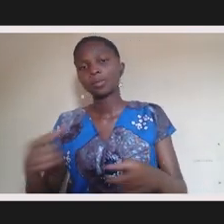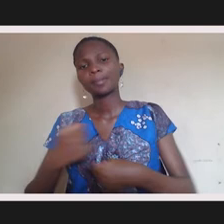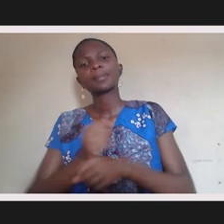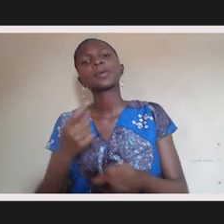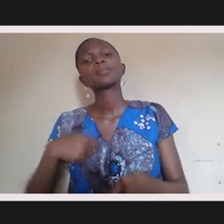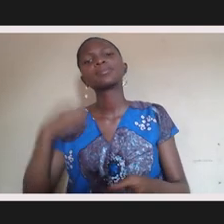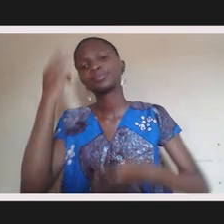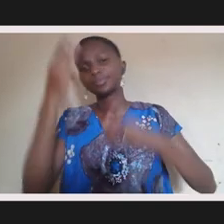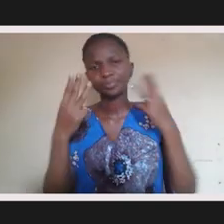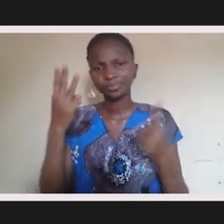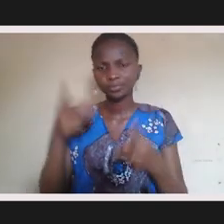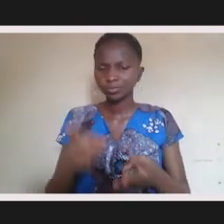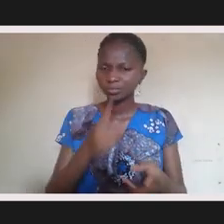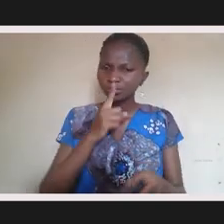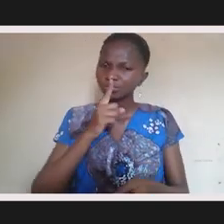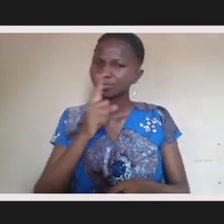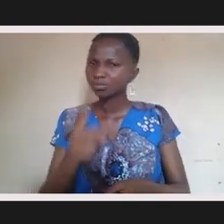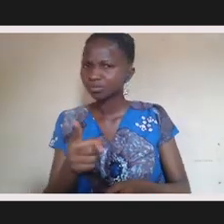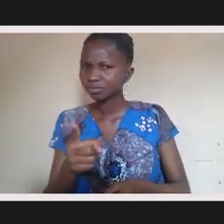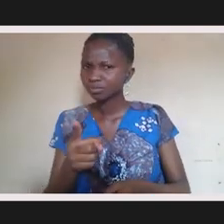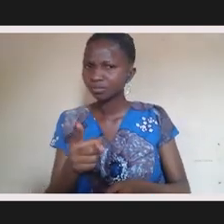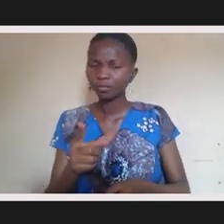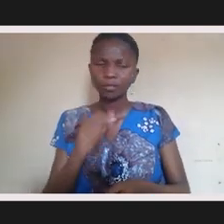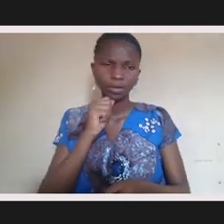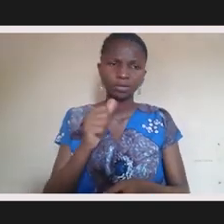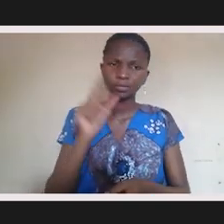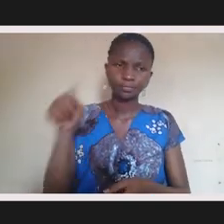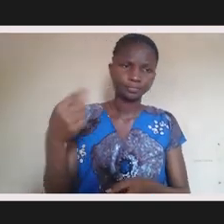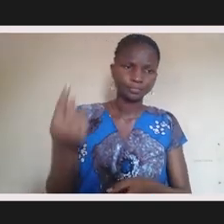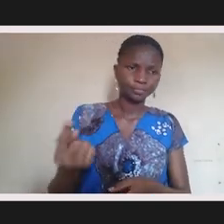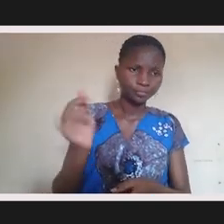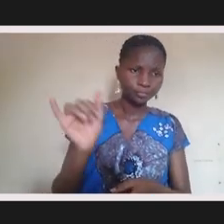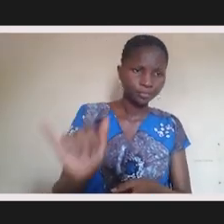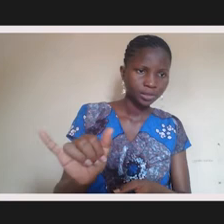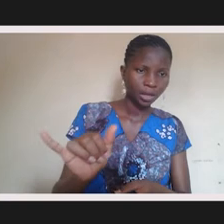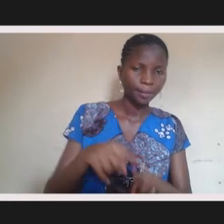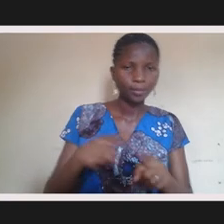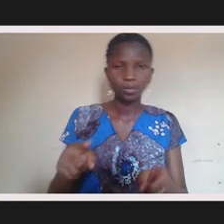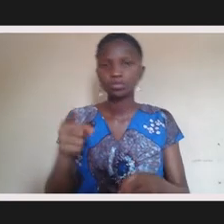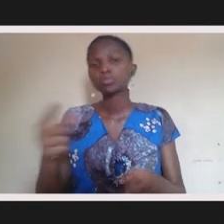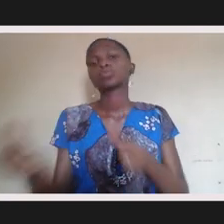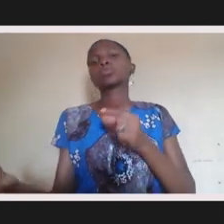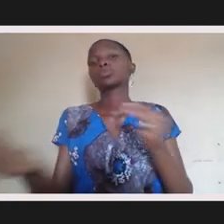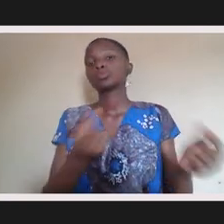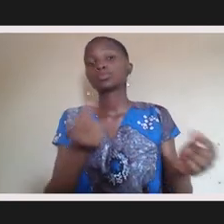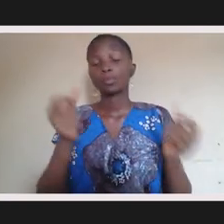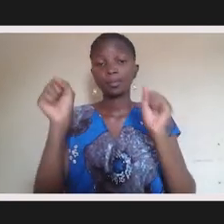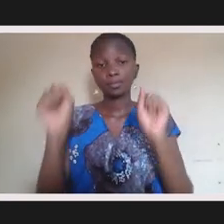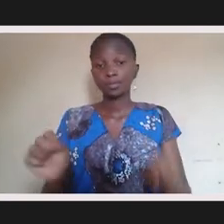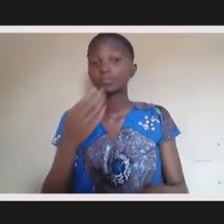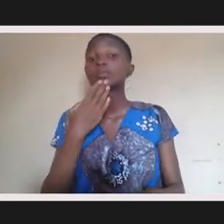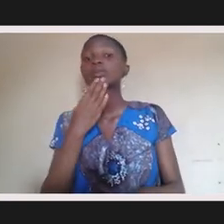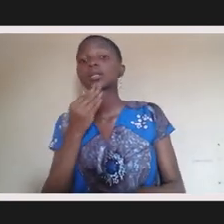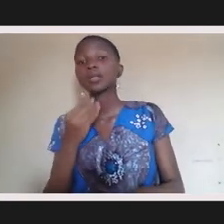like, is it really genuine? Not just them, but I mean, overall with certain people and in certain situations, like, are you just doing this and